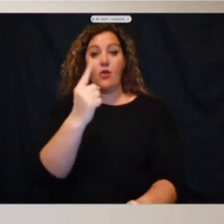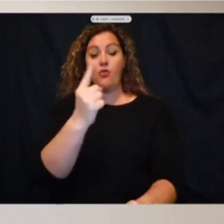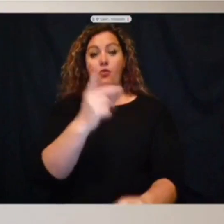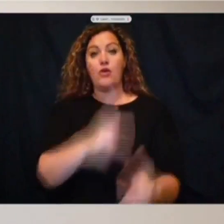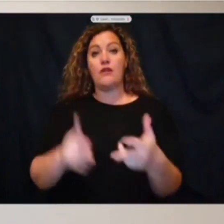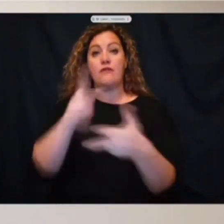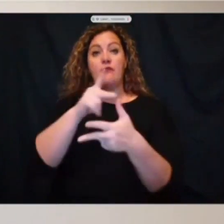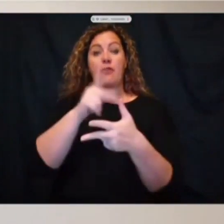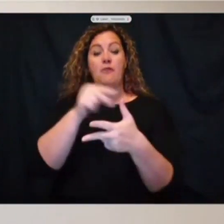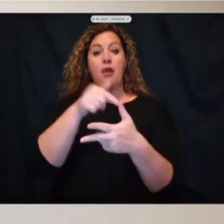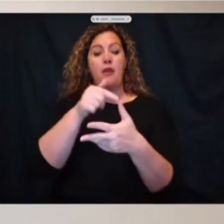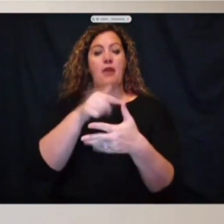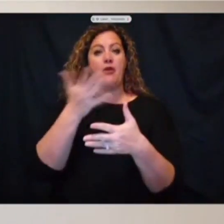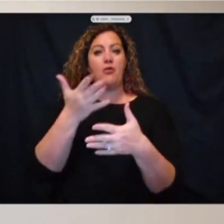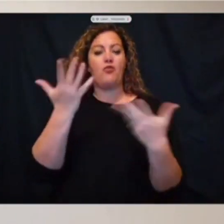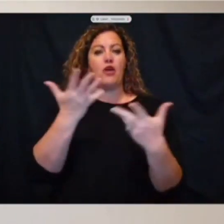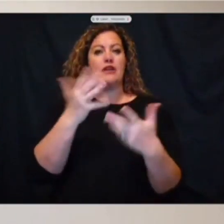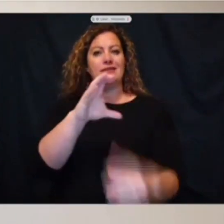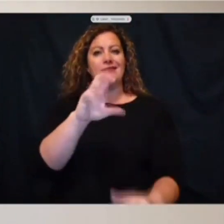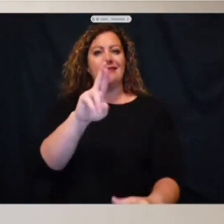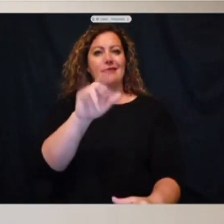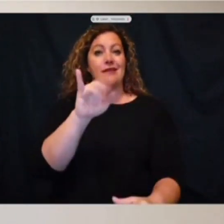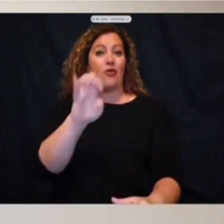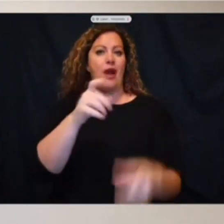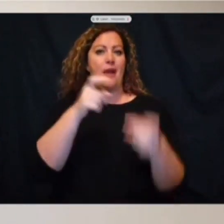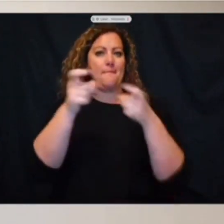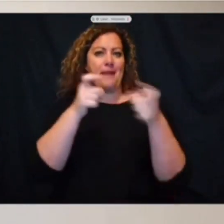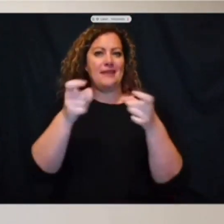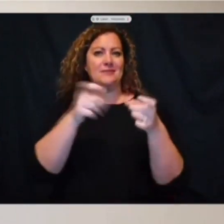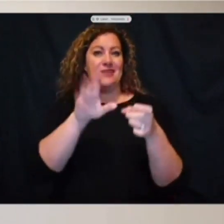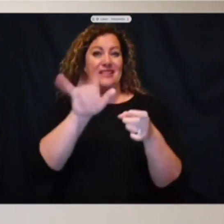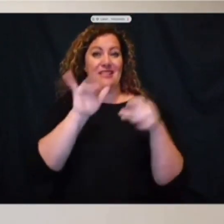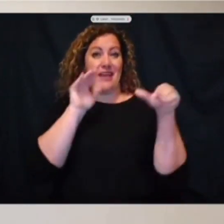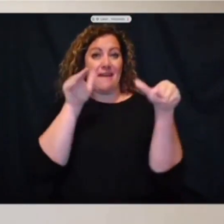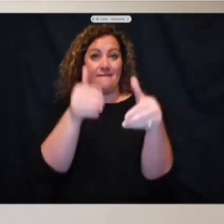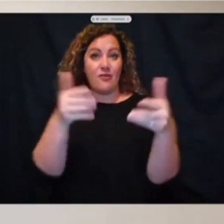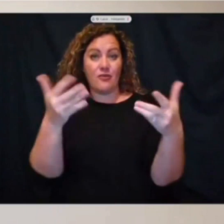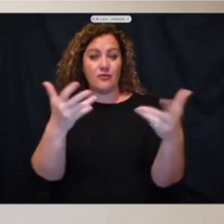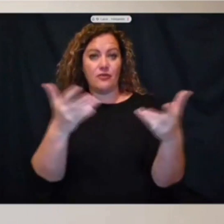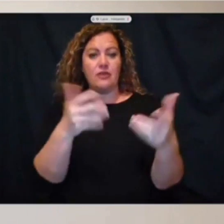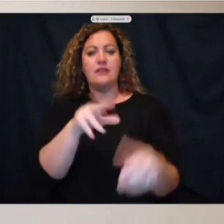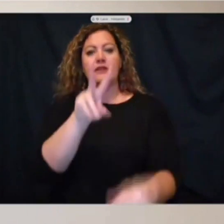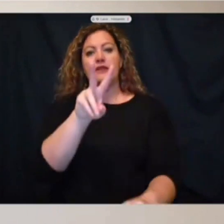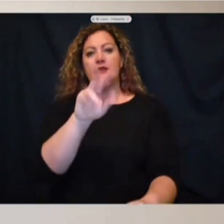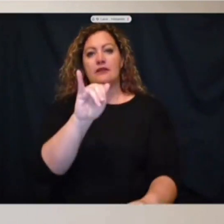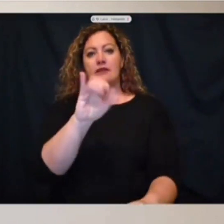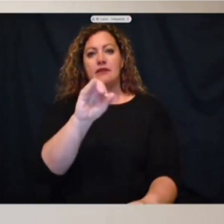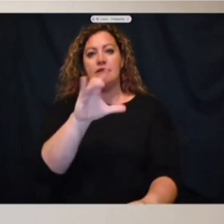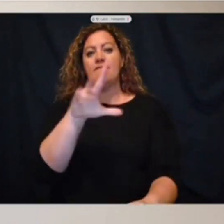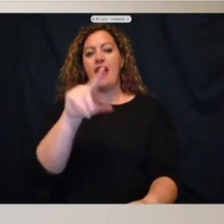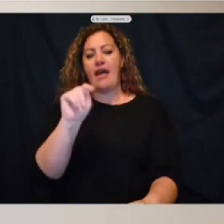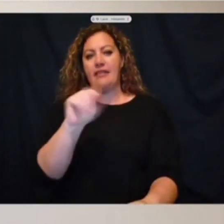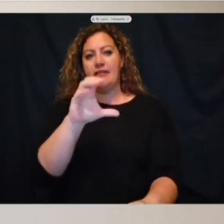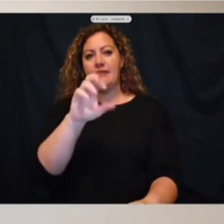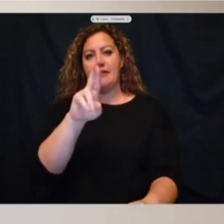here at CMPD is crime management, and that focus for us is on violent crime. This